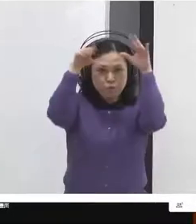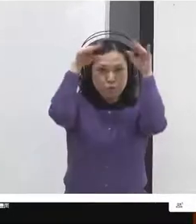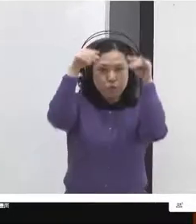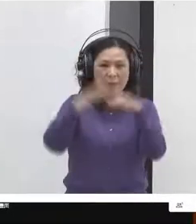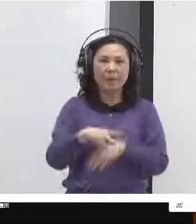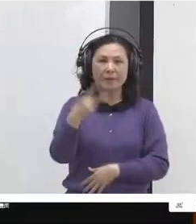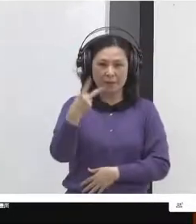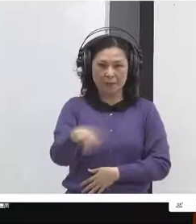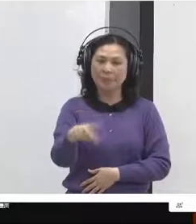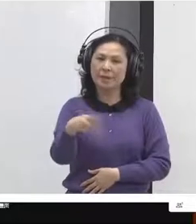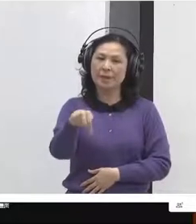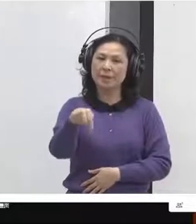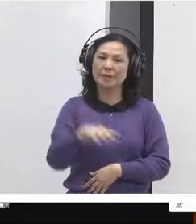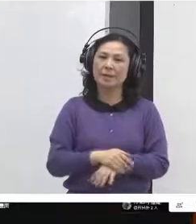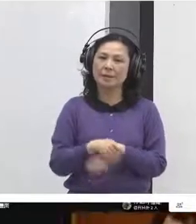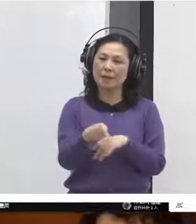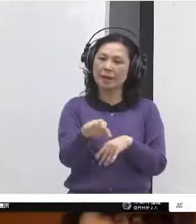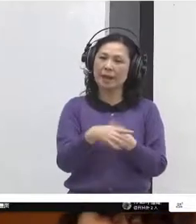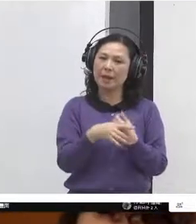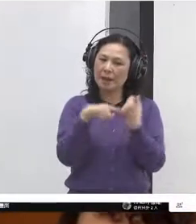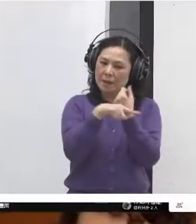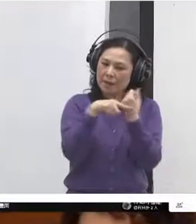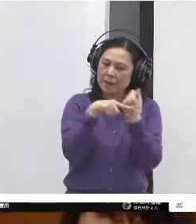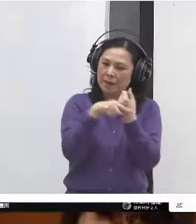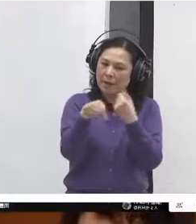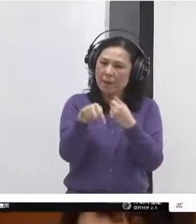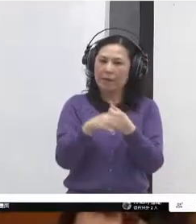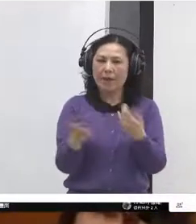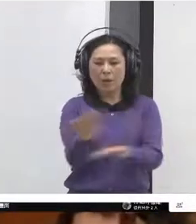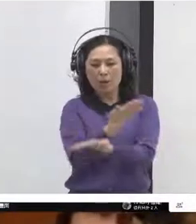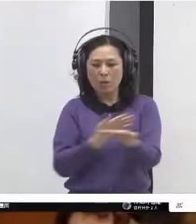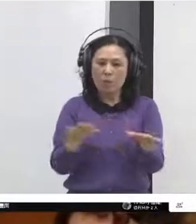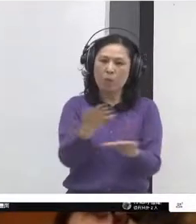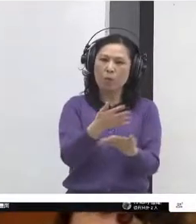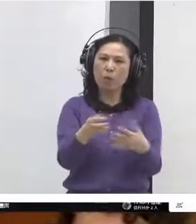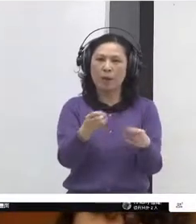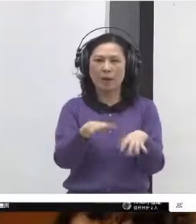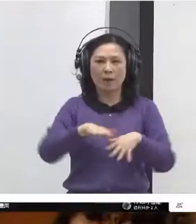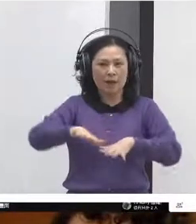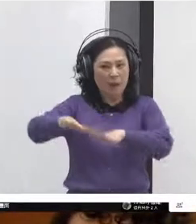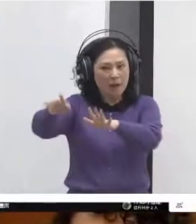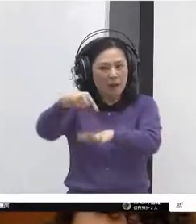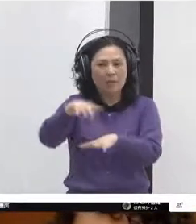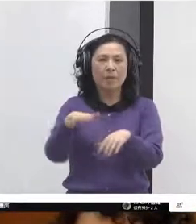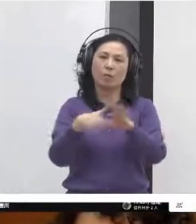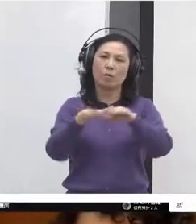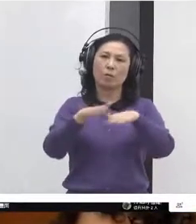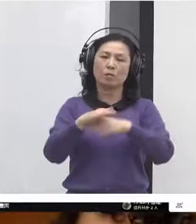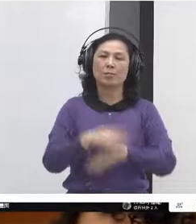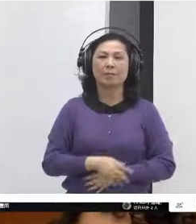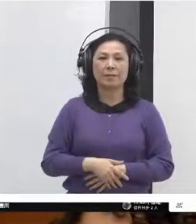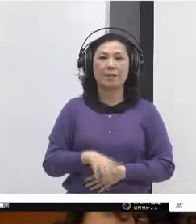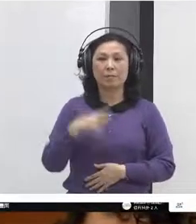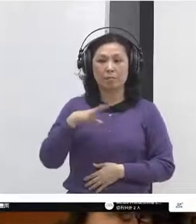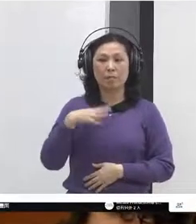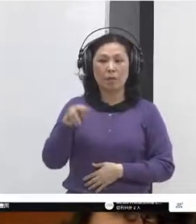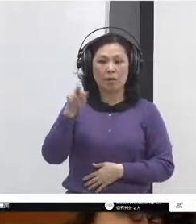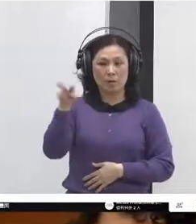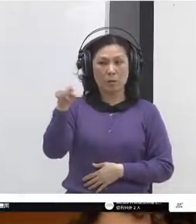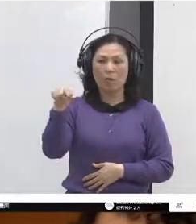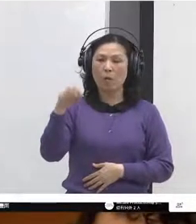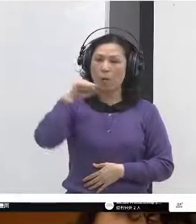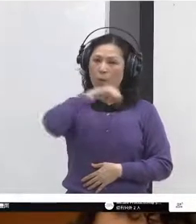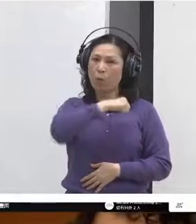So as you know, VTaiwan successes have inspired many around the world to bring these